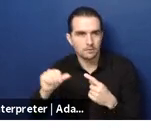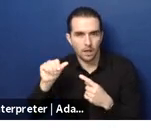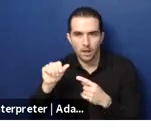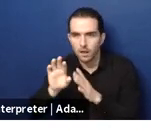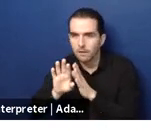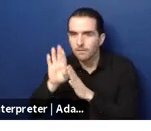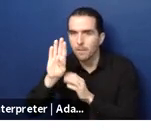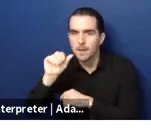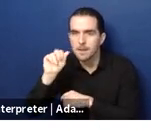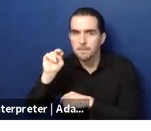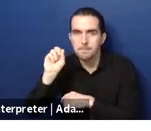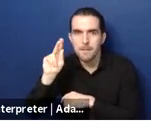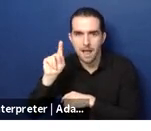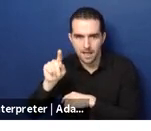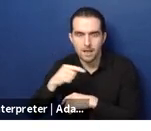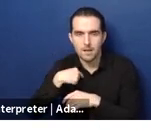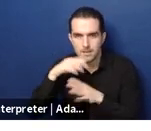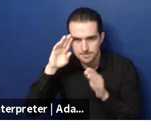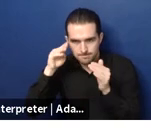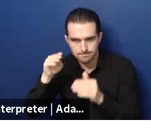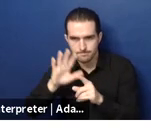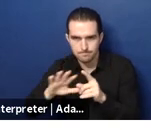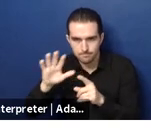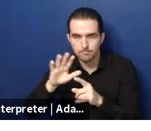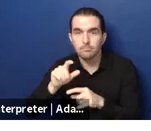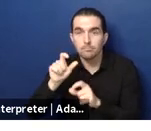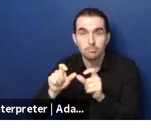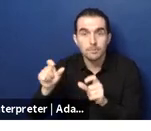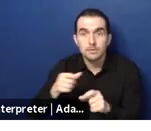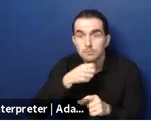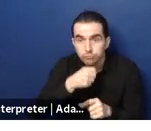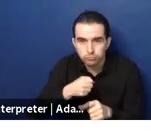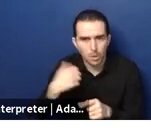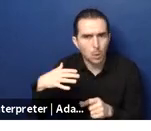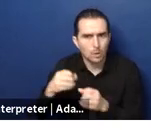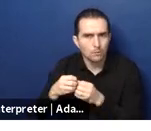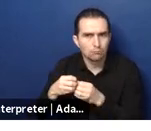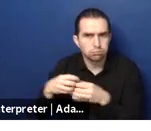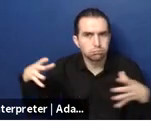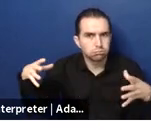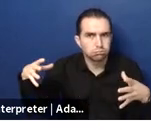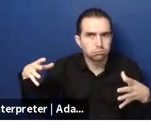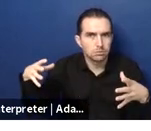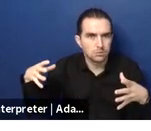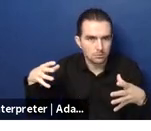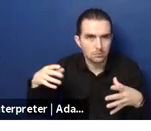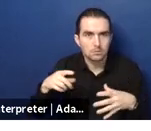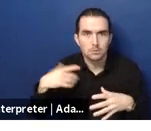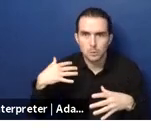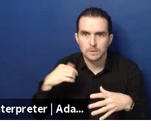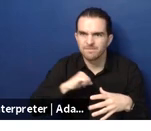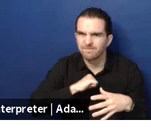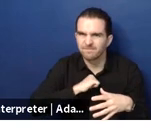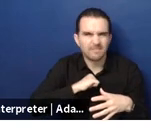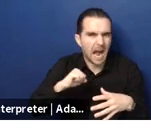46 of older persons and will have some disability and globally about 250 million older persons